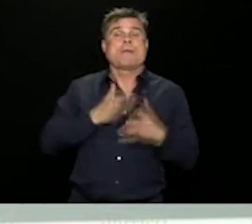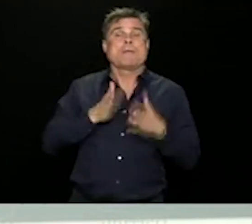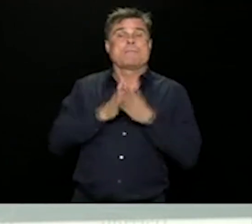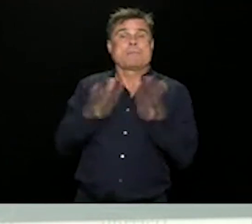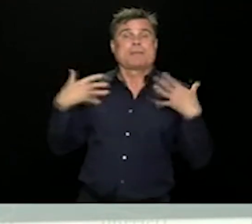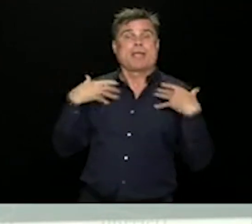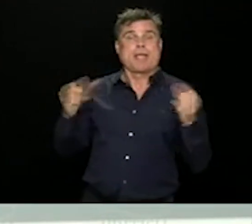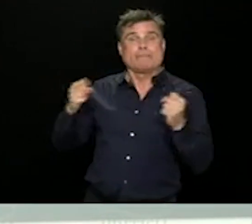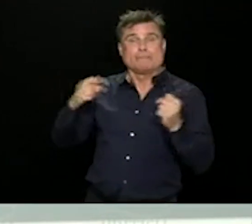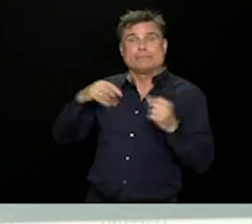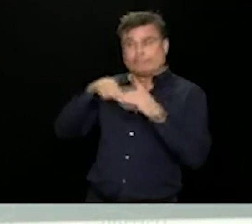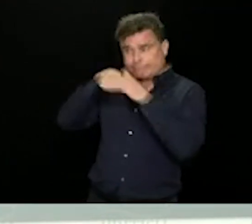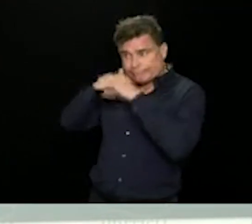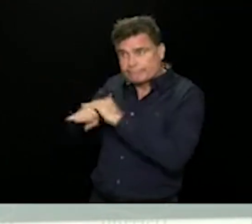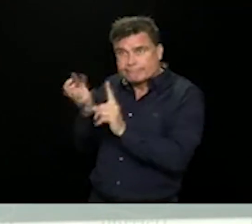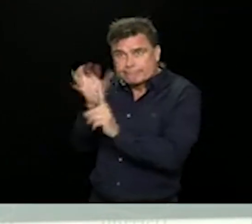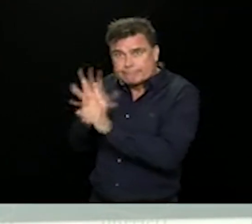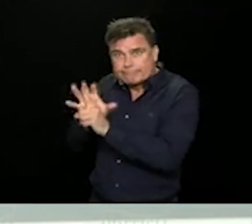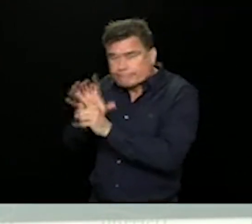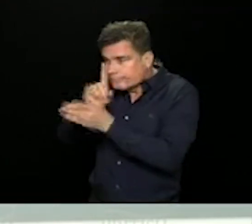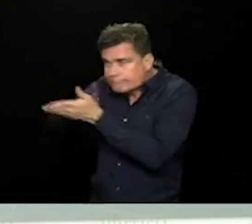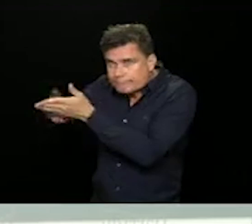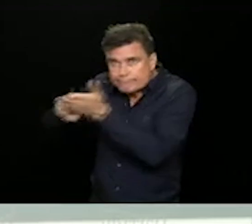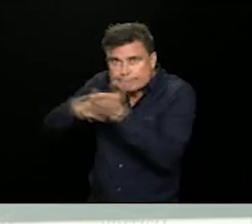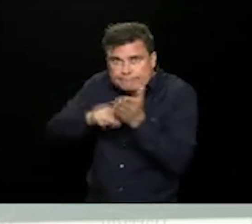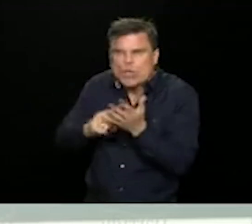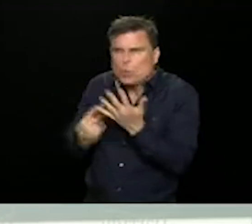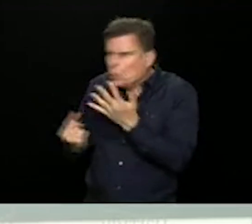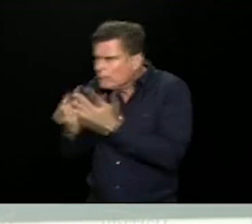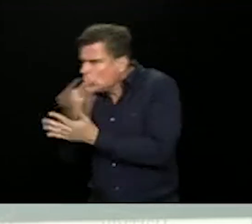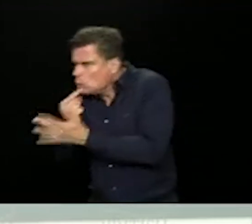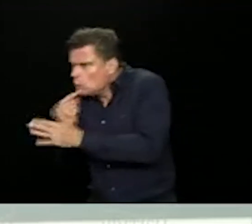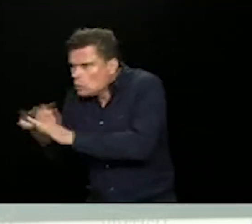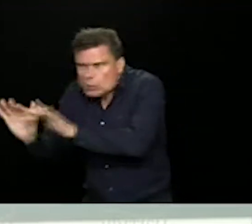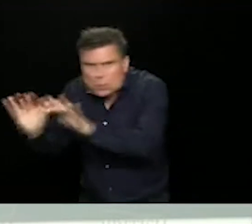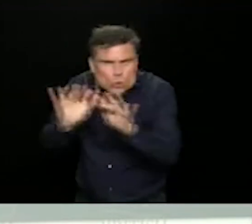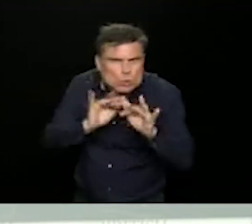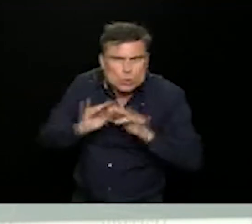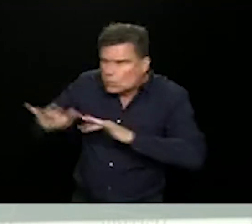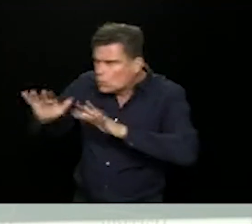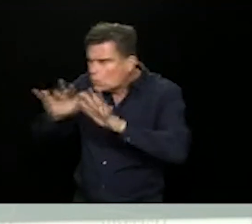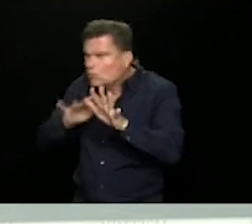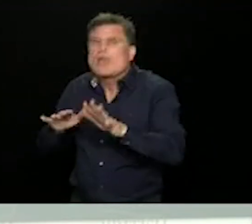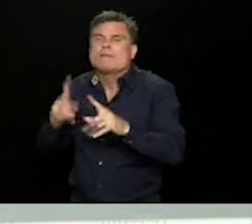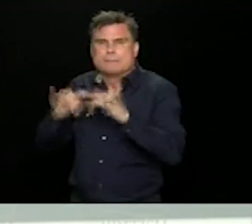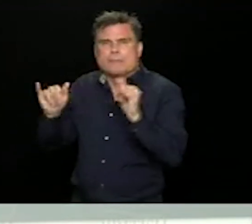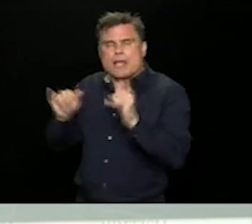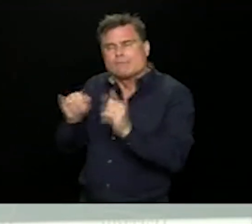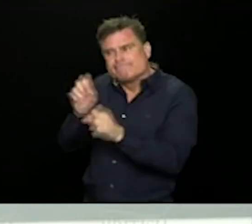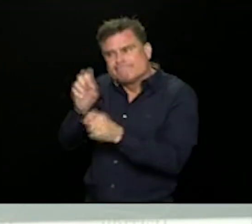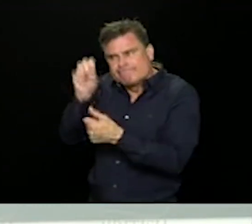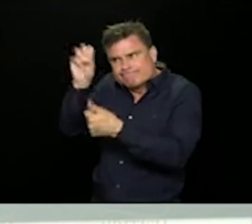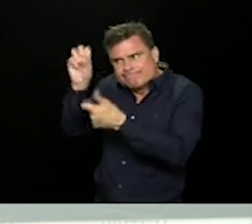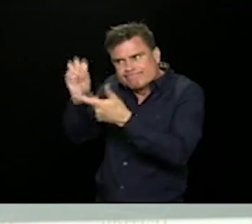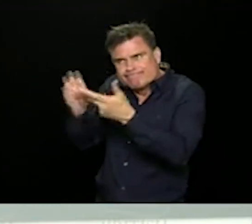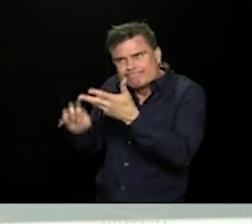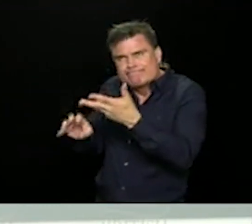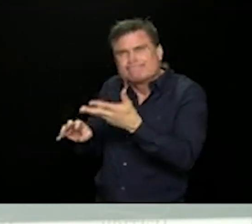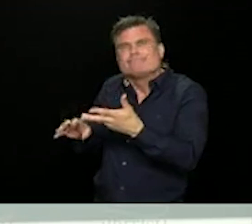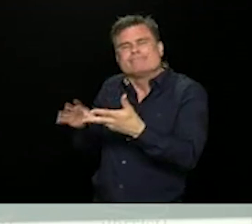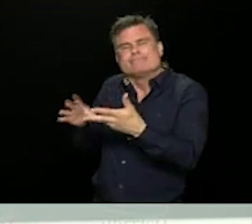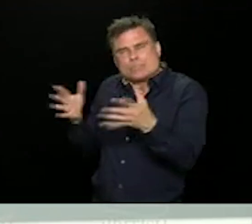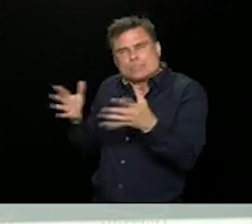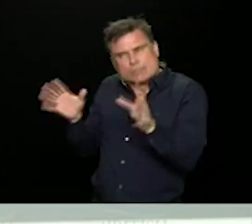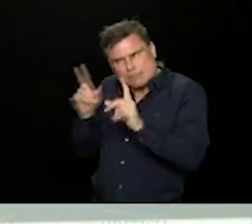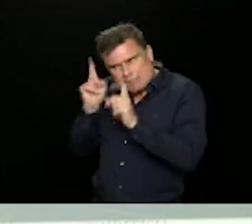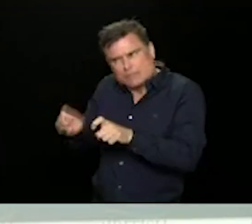And there was transmission between four or five of the staff in that facility. I'm not aware that